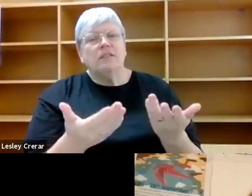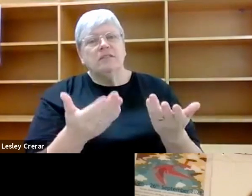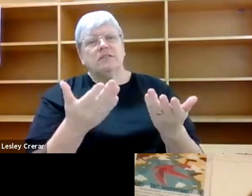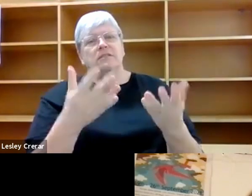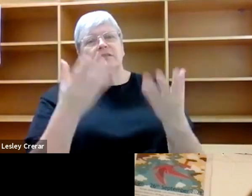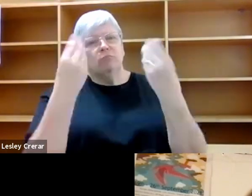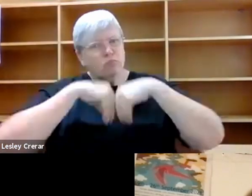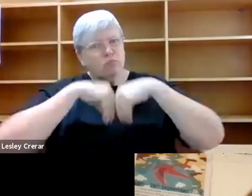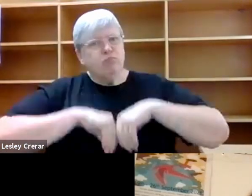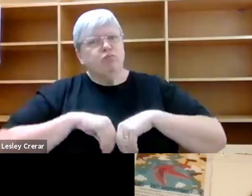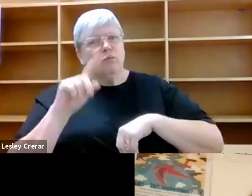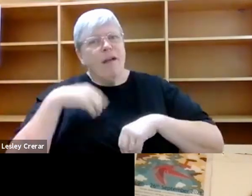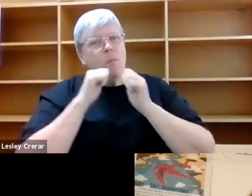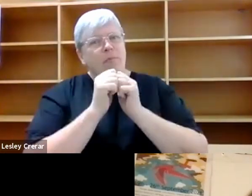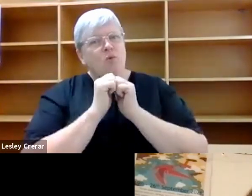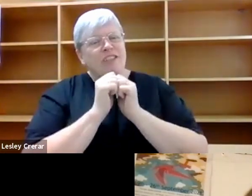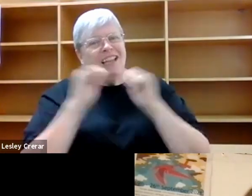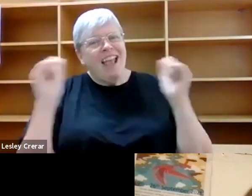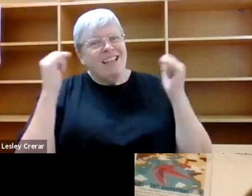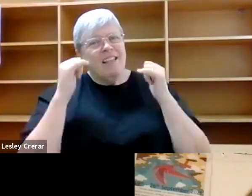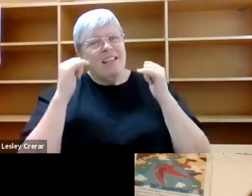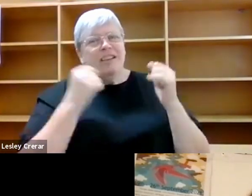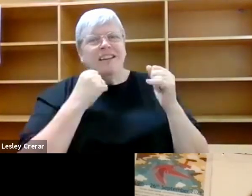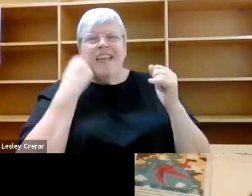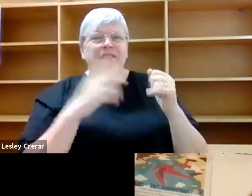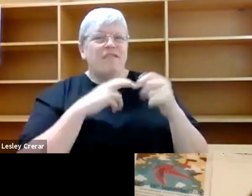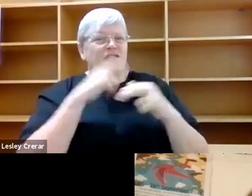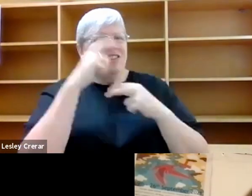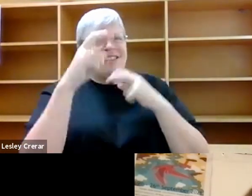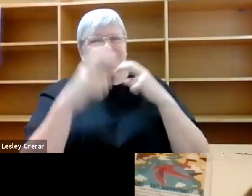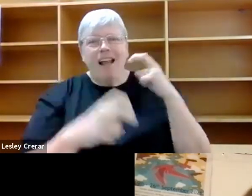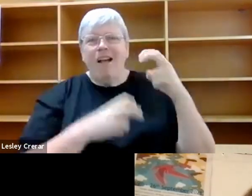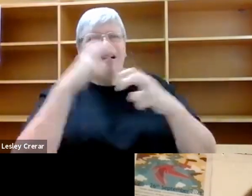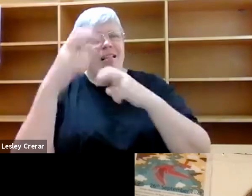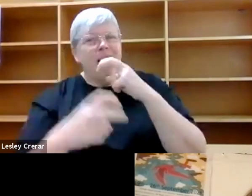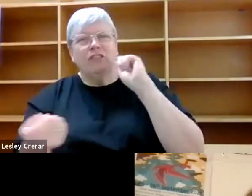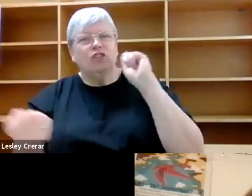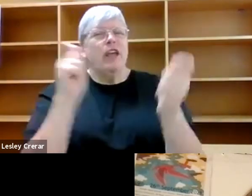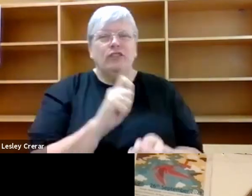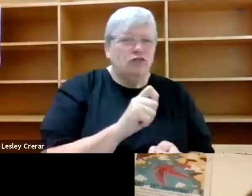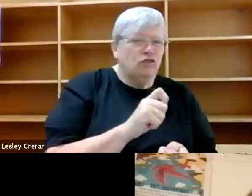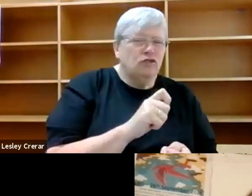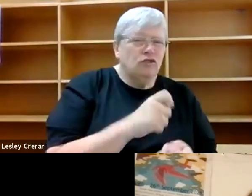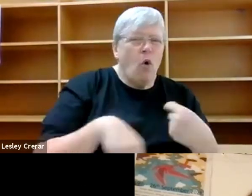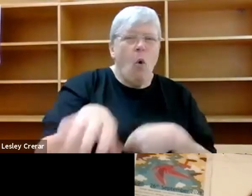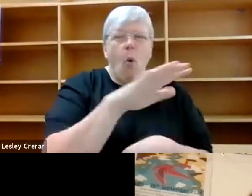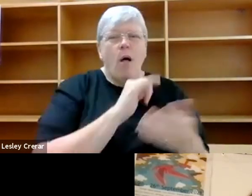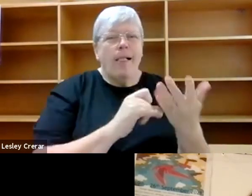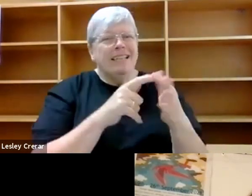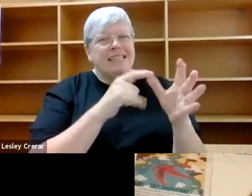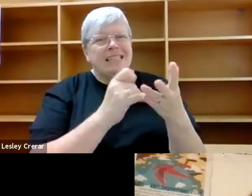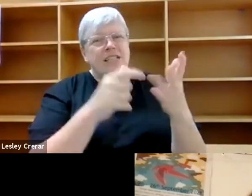gained from appreciating and celebrating every cycle of seasonal change in your